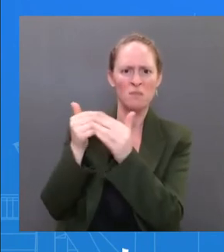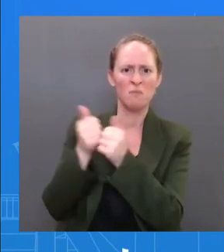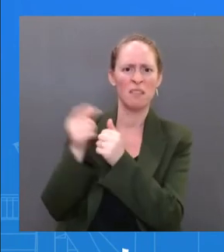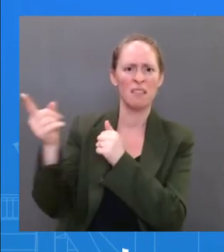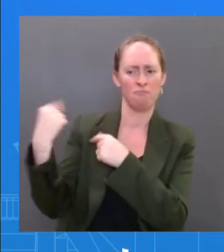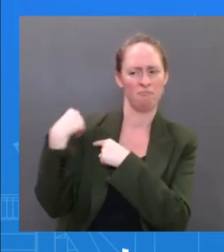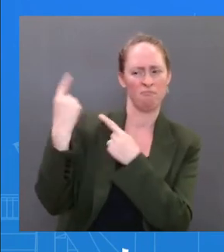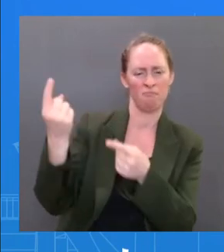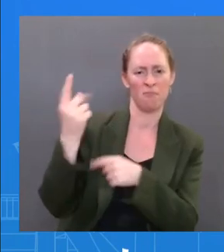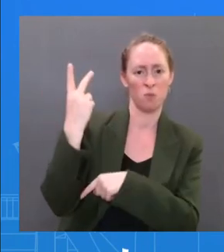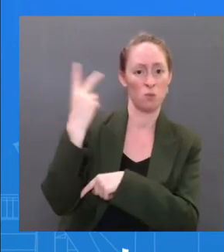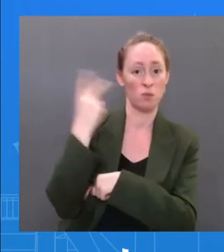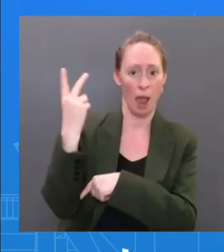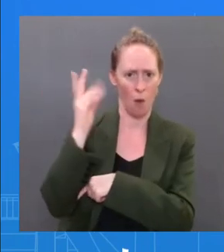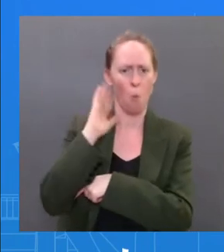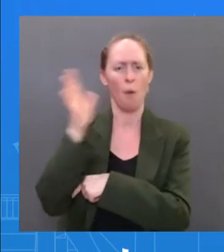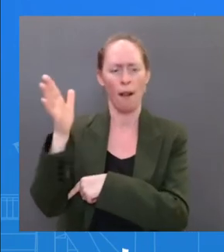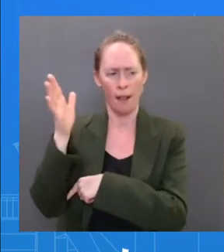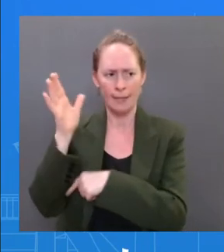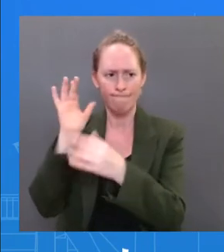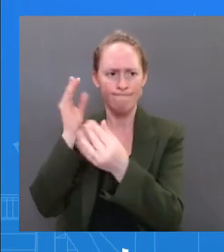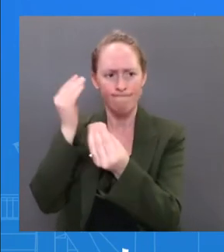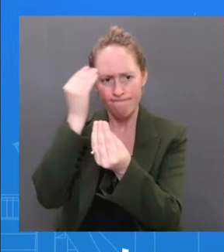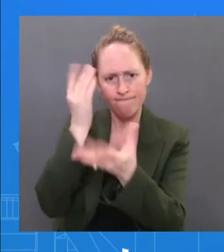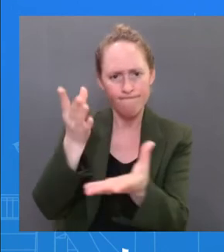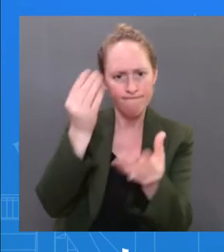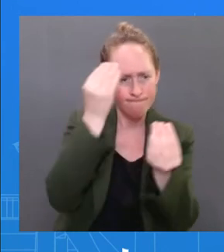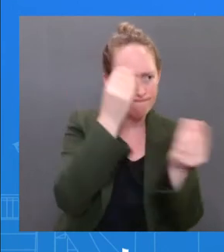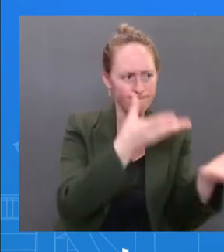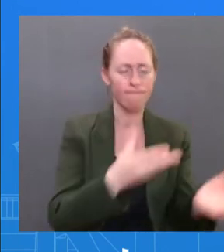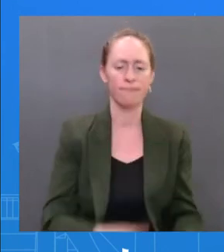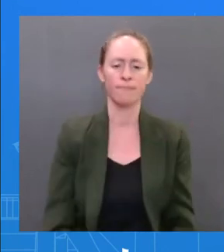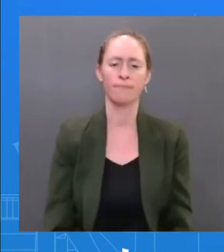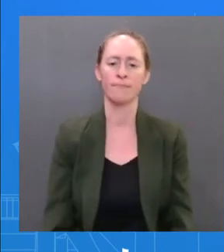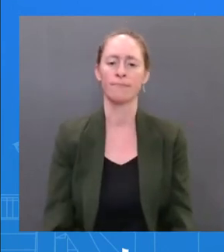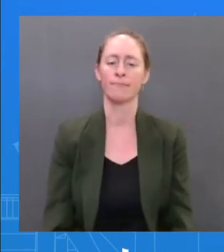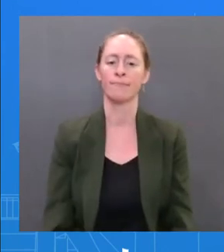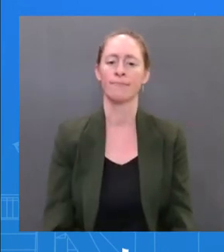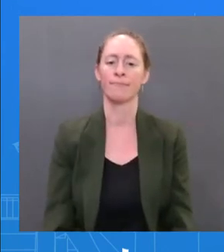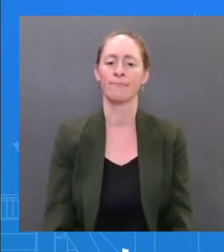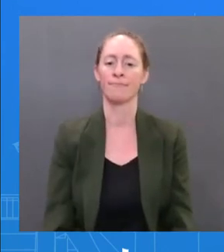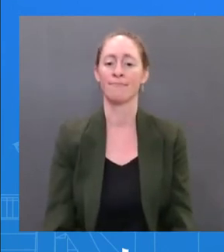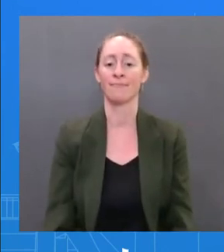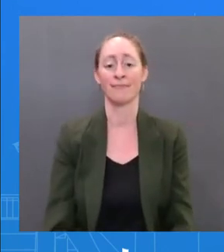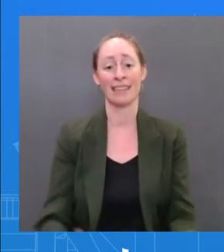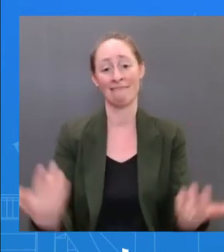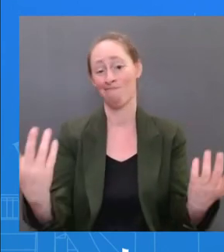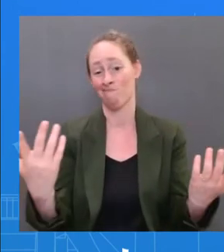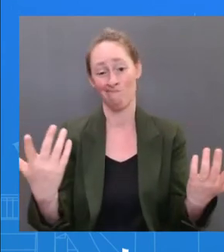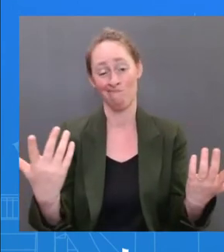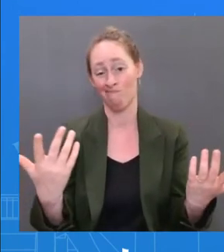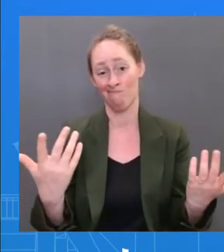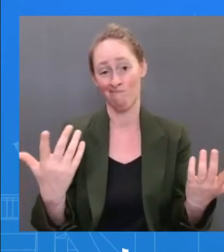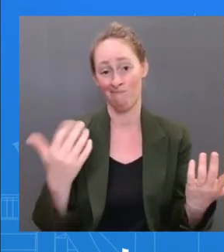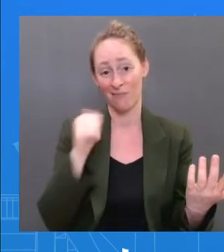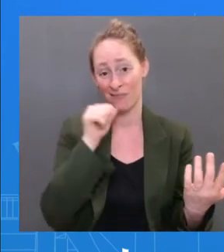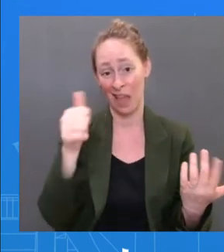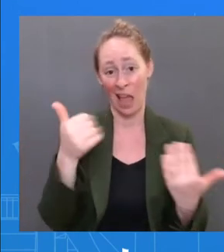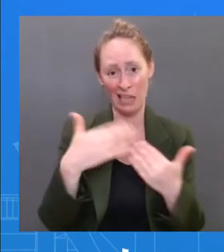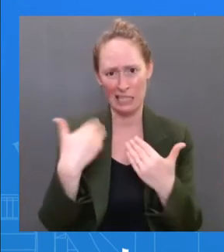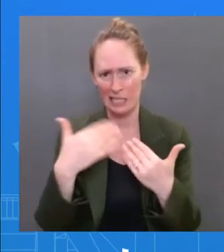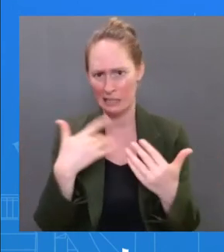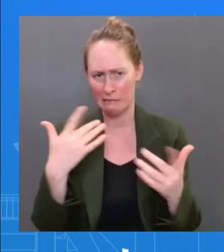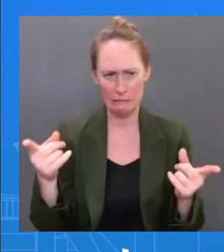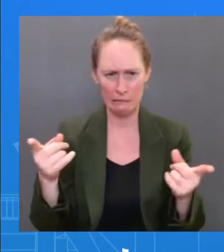I mean, you know, it is not the easiest thing, right, to find out exactly where where someone got COVID.